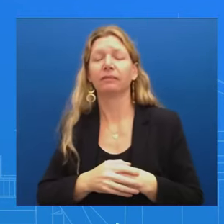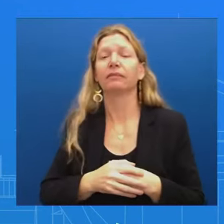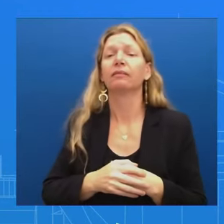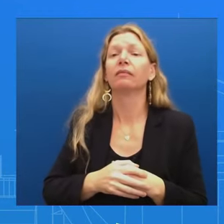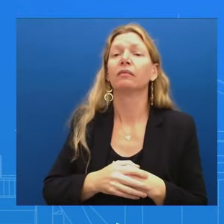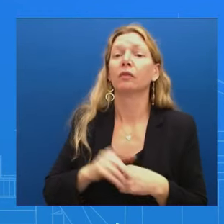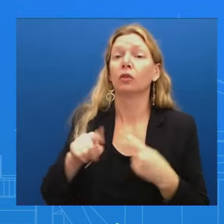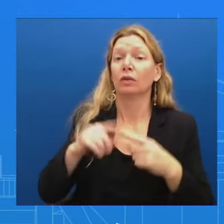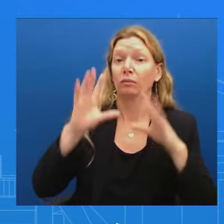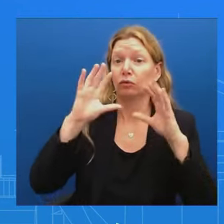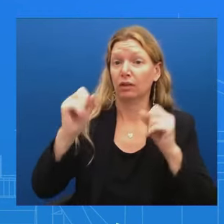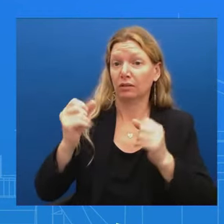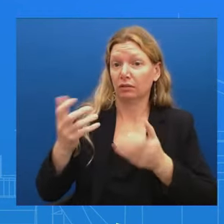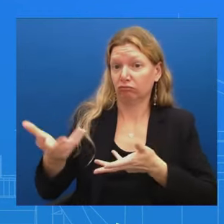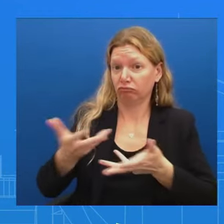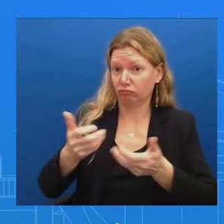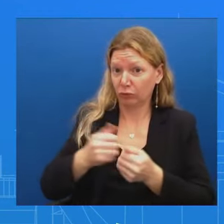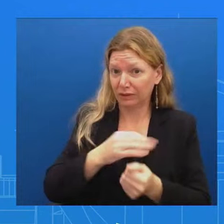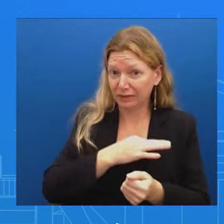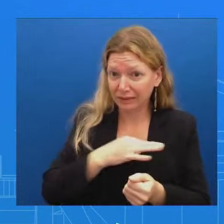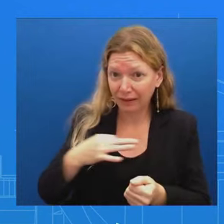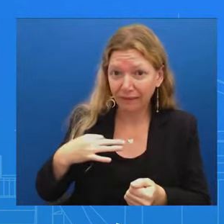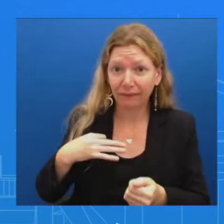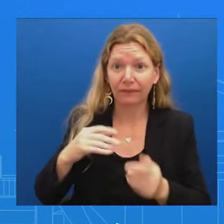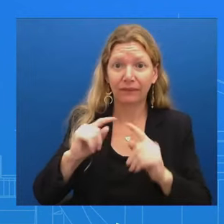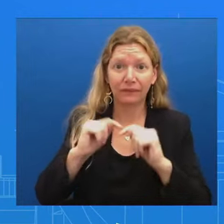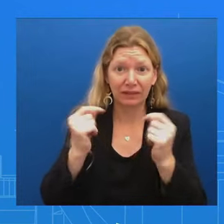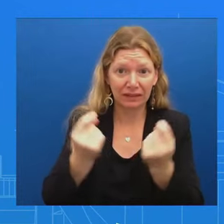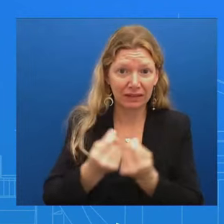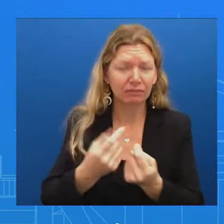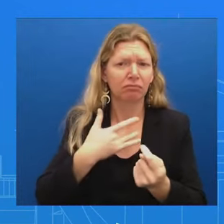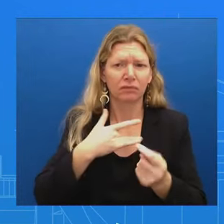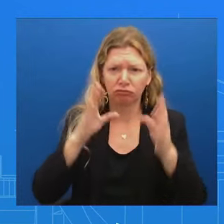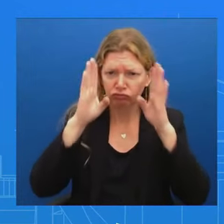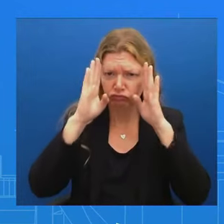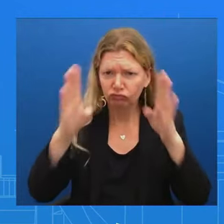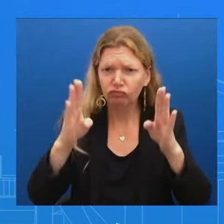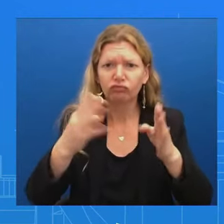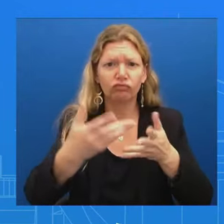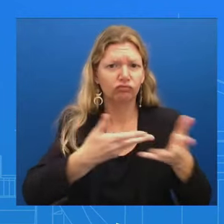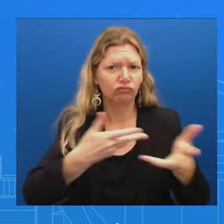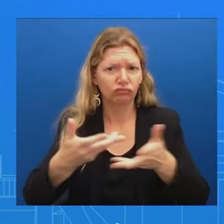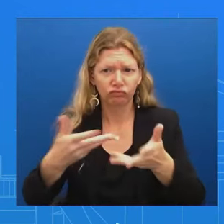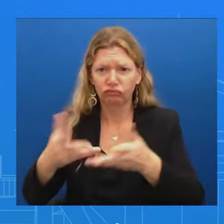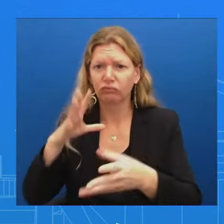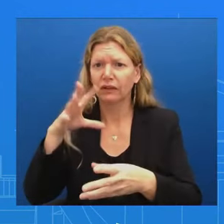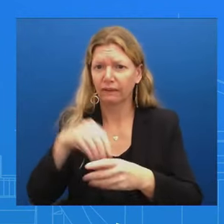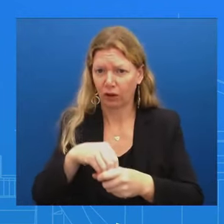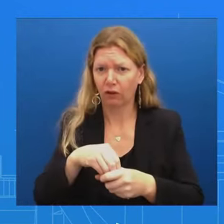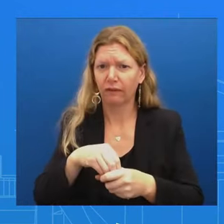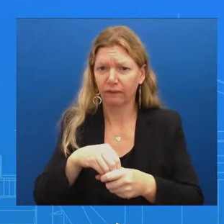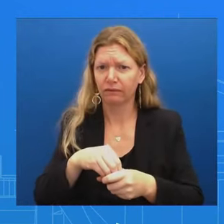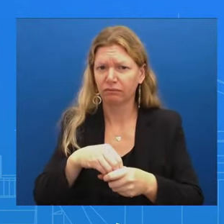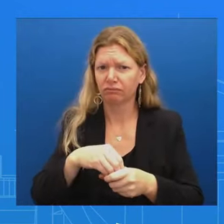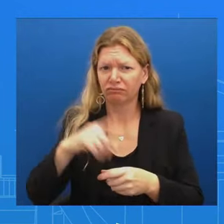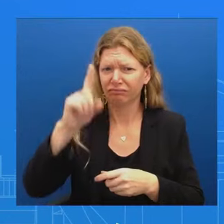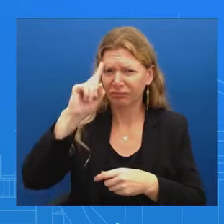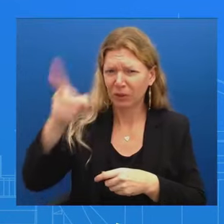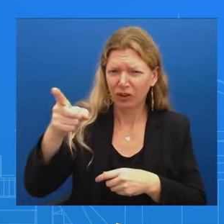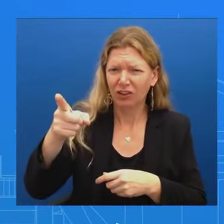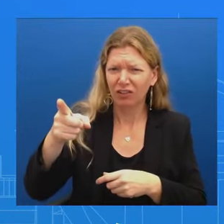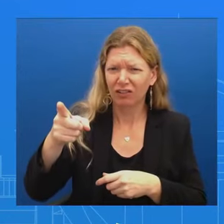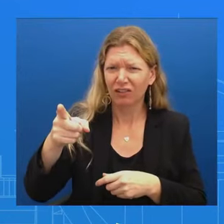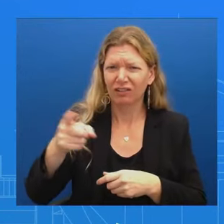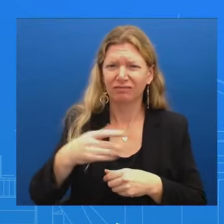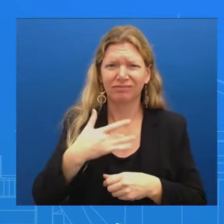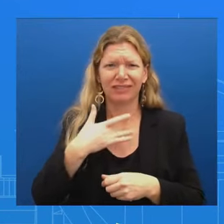is, as I said, incredibly engaged As I said, very sharp And ask us back and forth We go back and forth on whatever